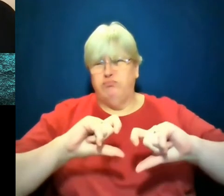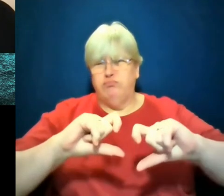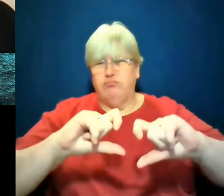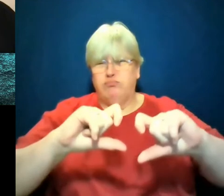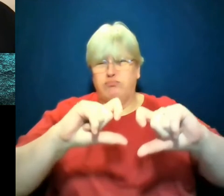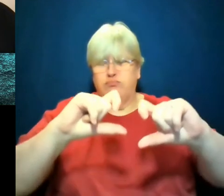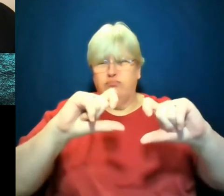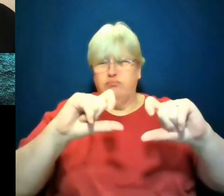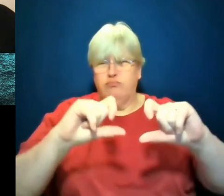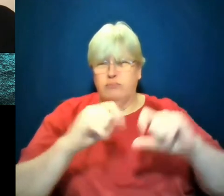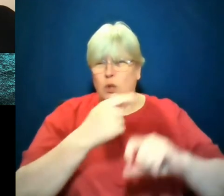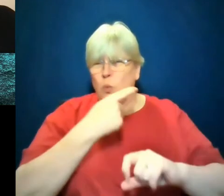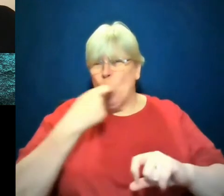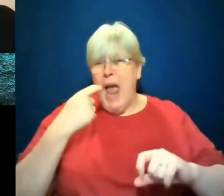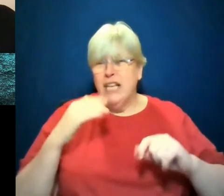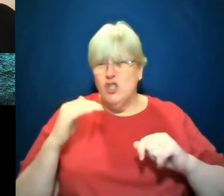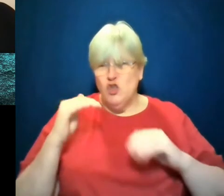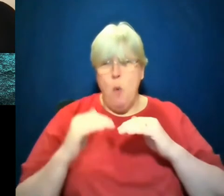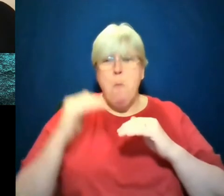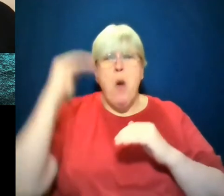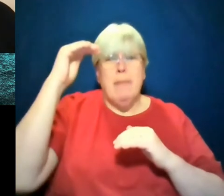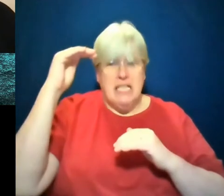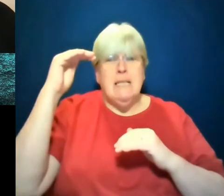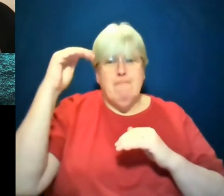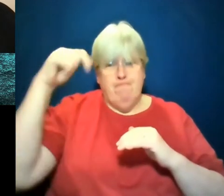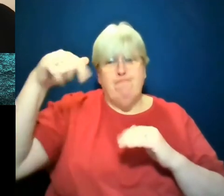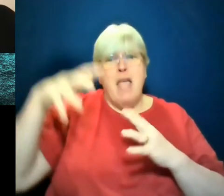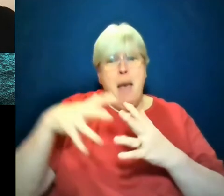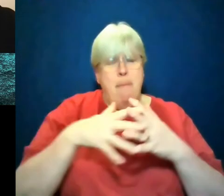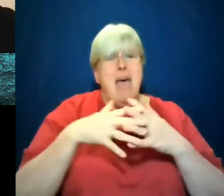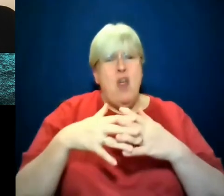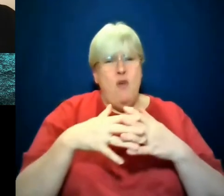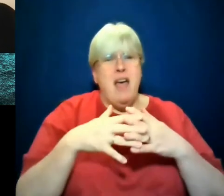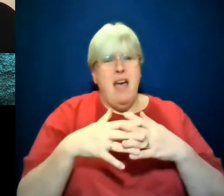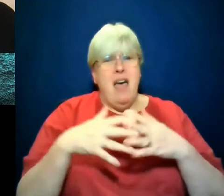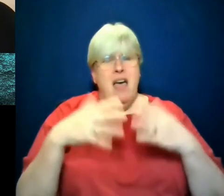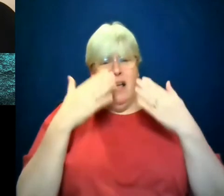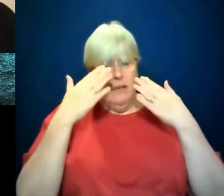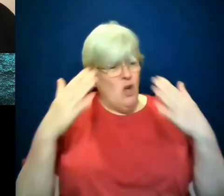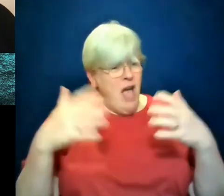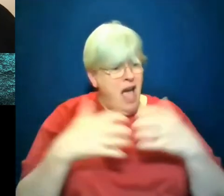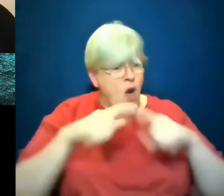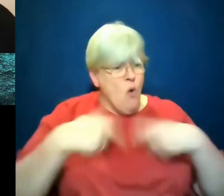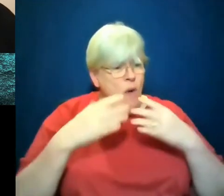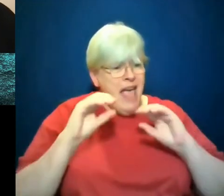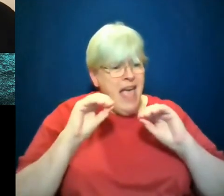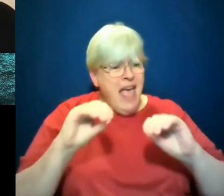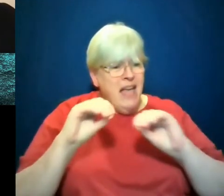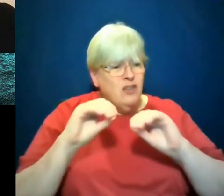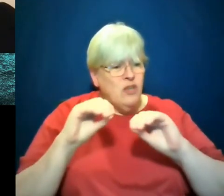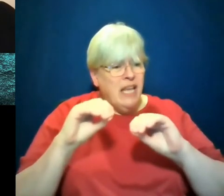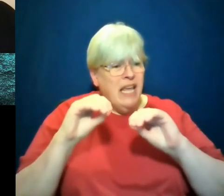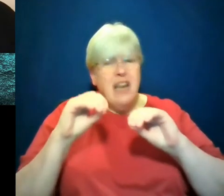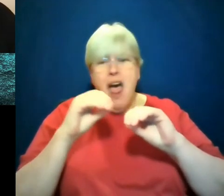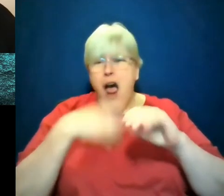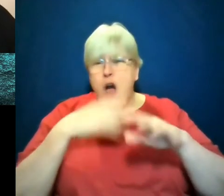country. I knew there was systemic white supremacy. I knew it showed up in how we educate our children. It shows up in the economy, how people